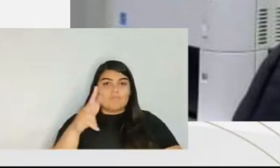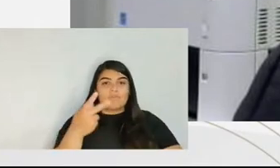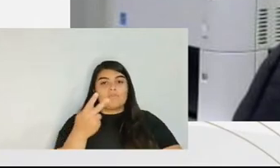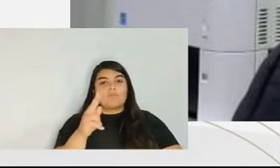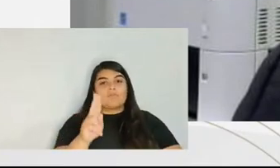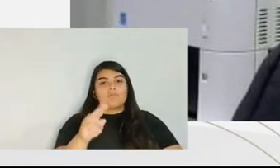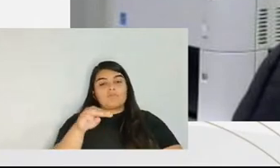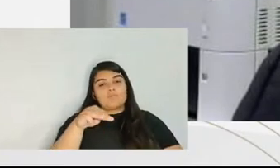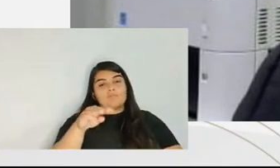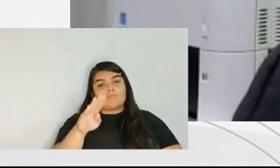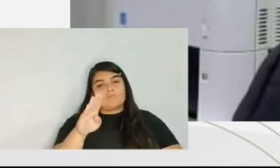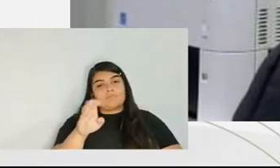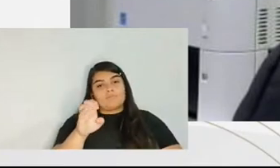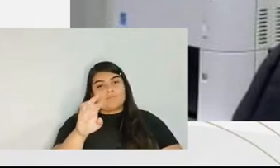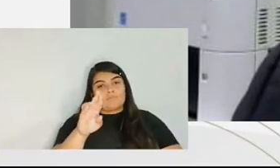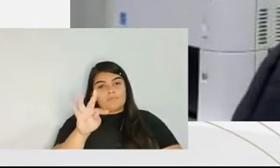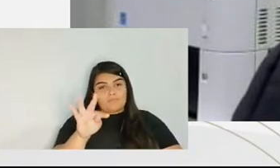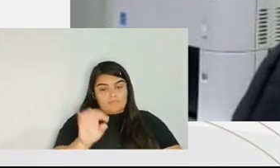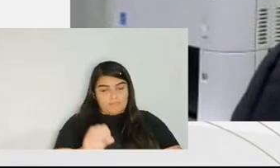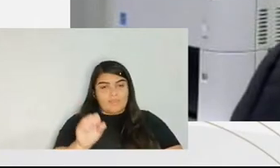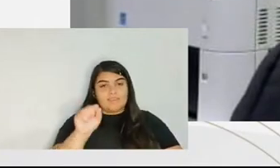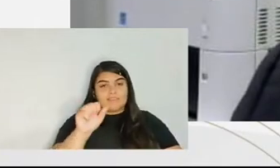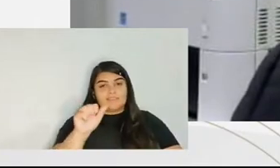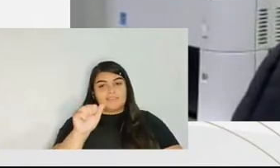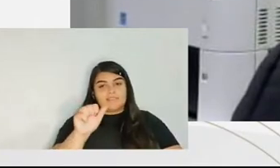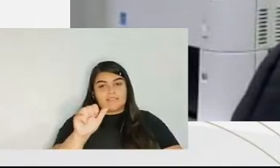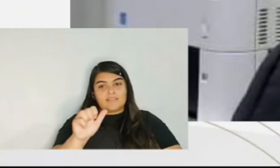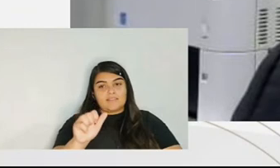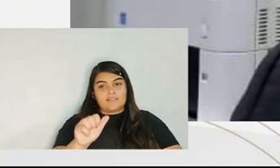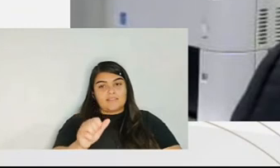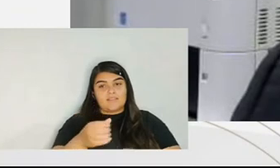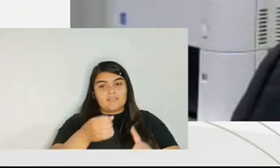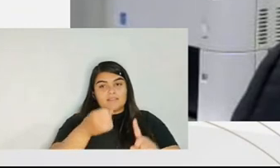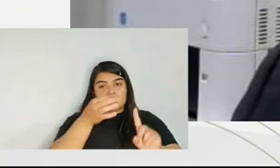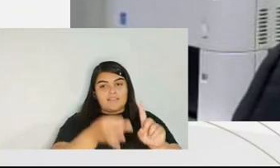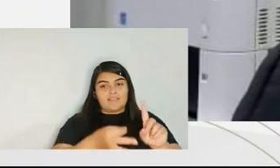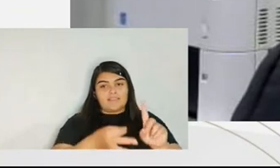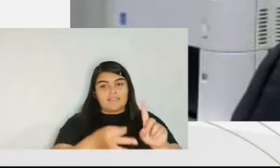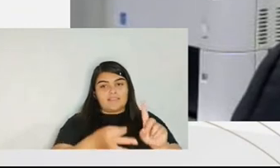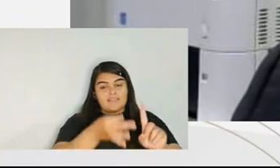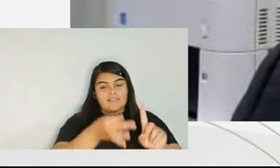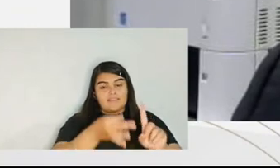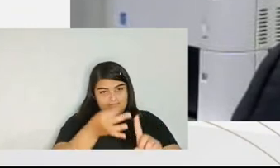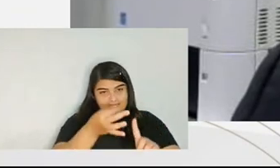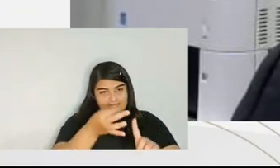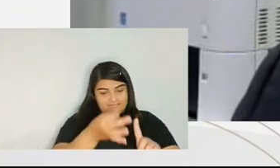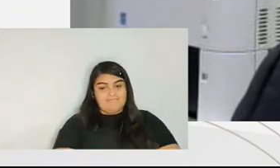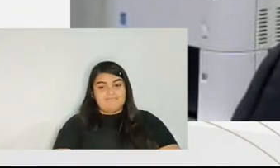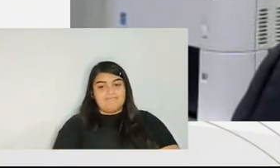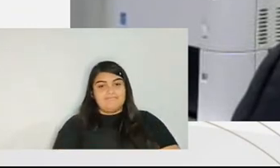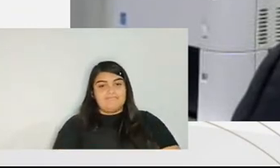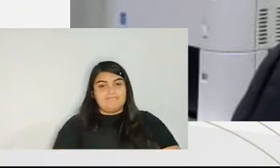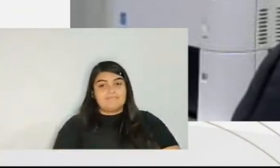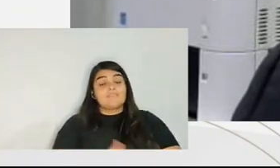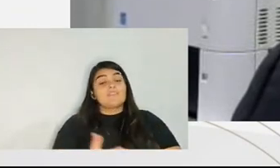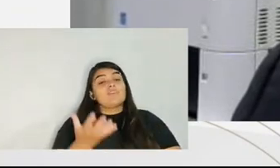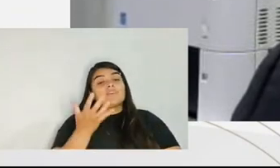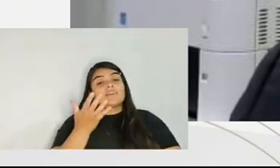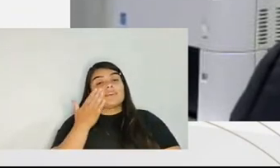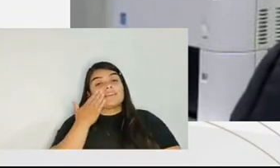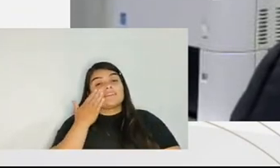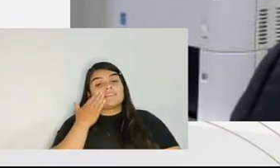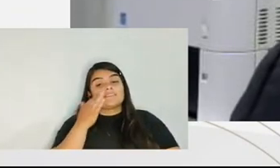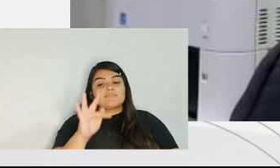everyone, Humberto Dalla, Rogério Salve, Anderson. And before